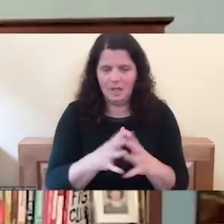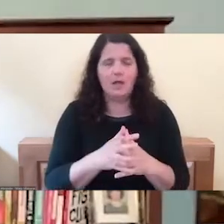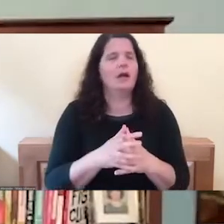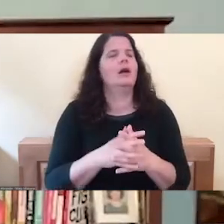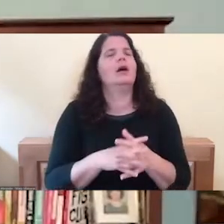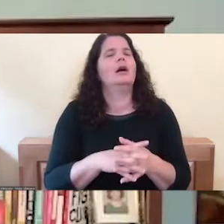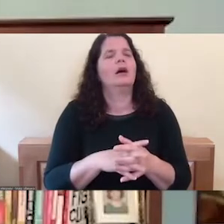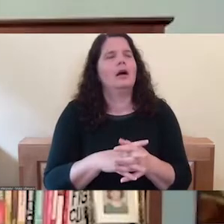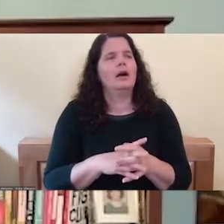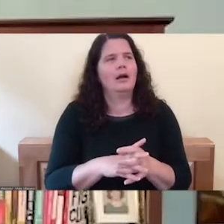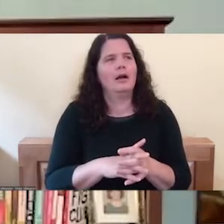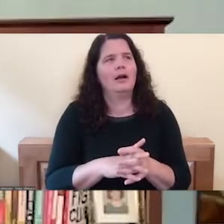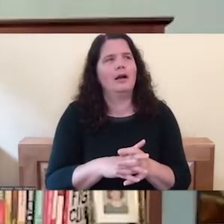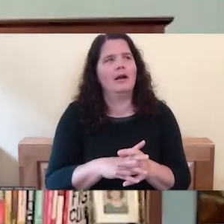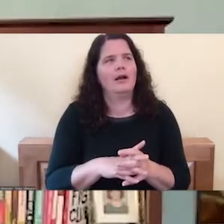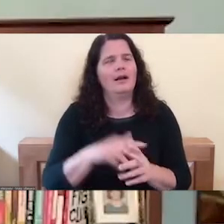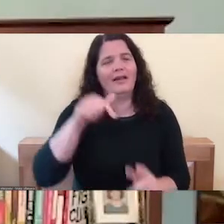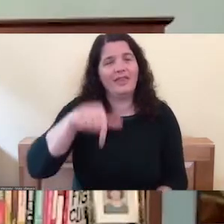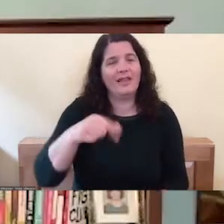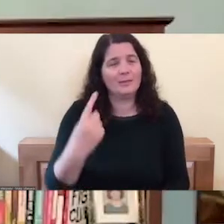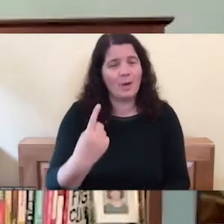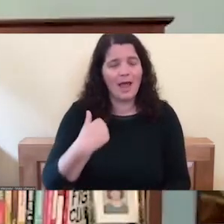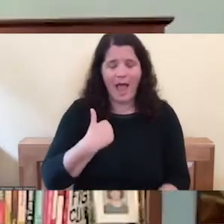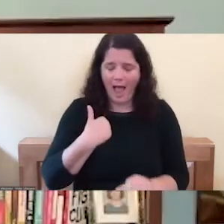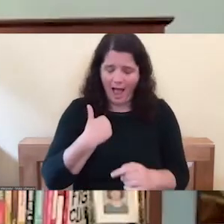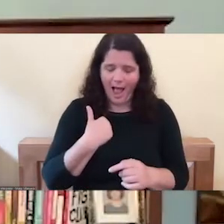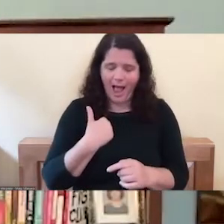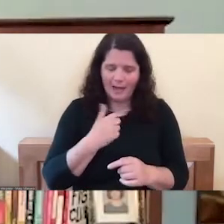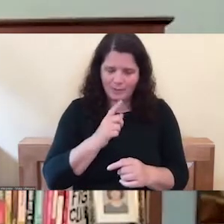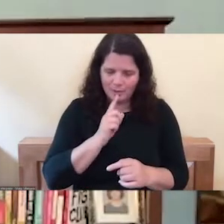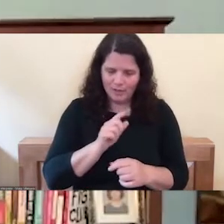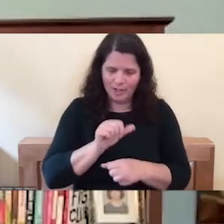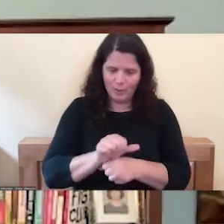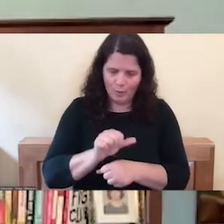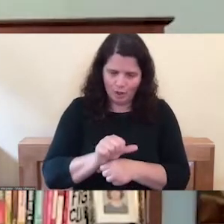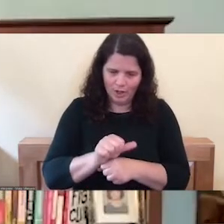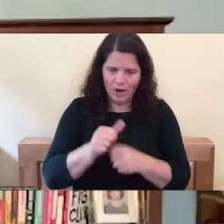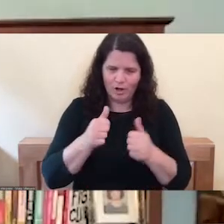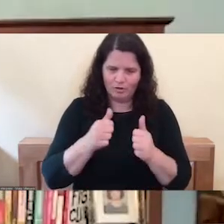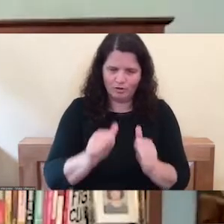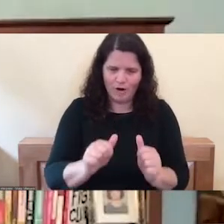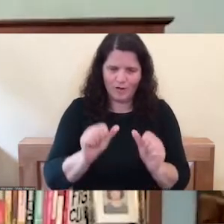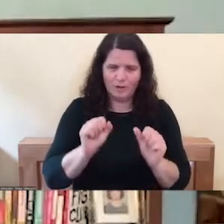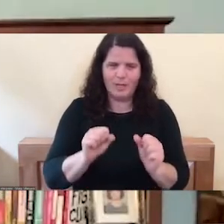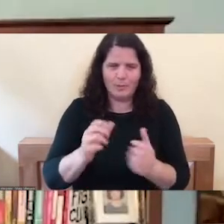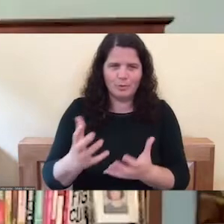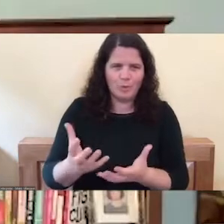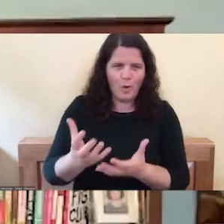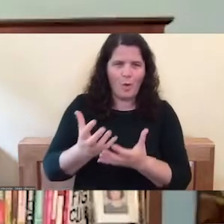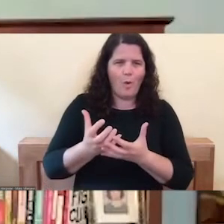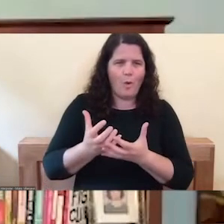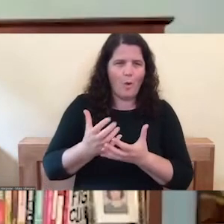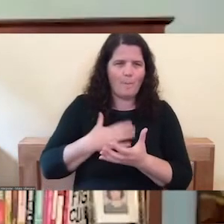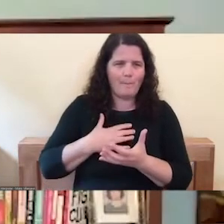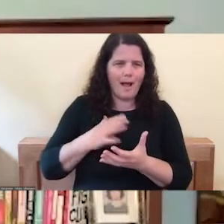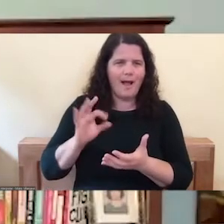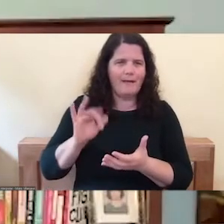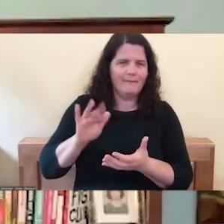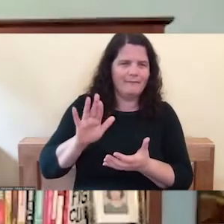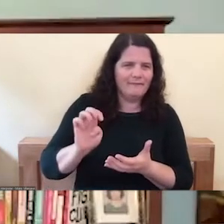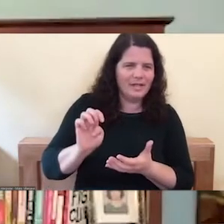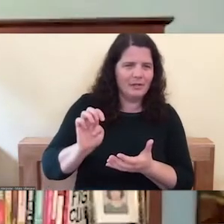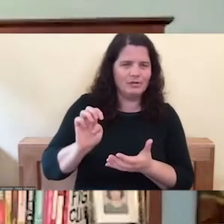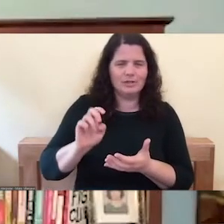that I work with and I was really trying to be able to hold again, my fierceness, my kind of calling my mama bear